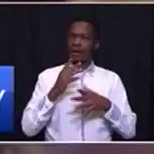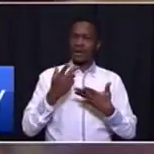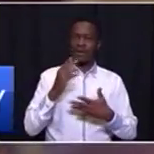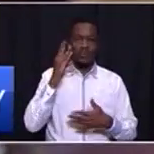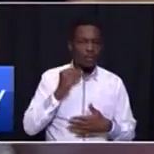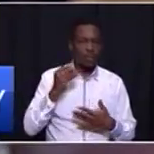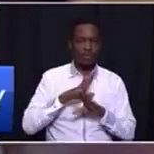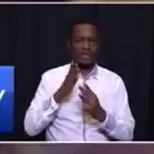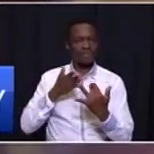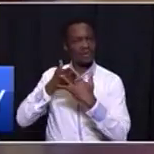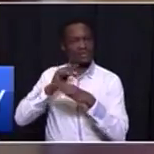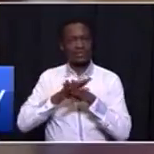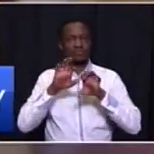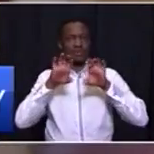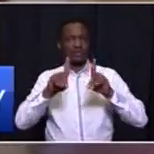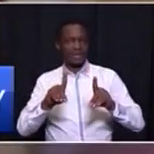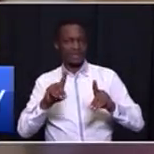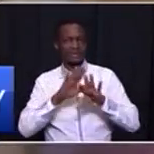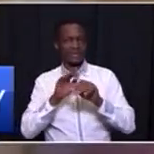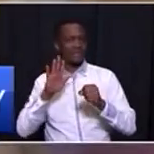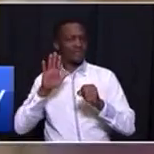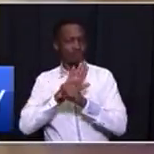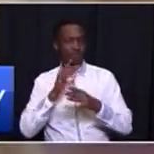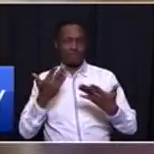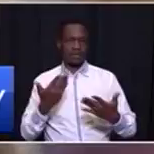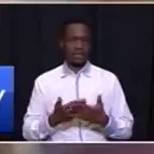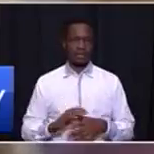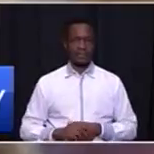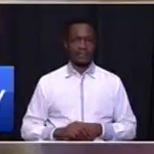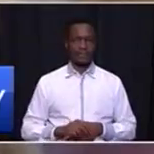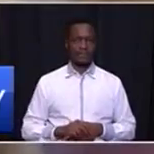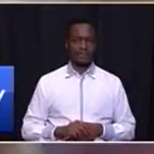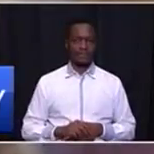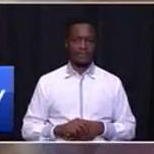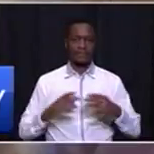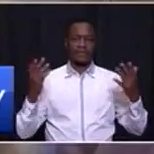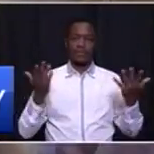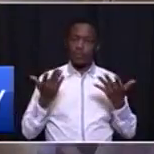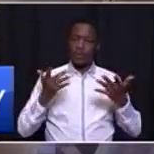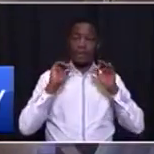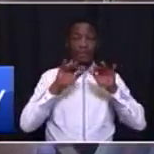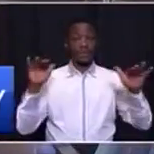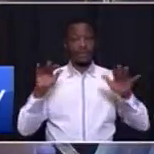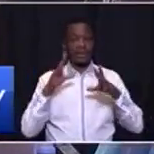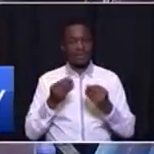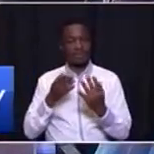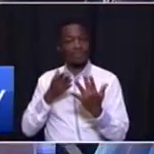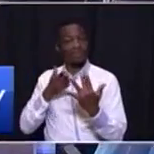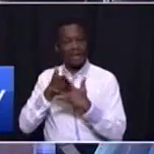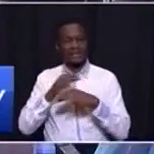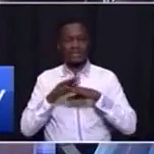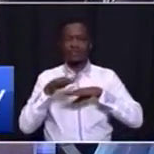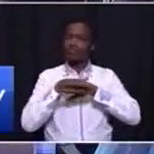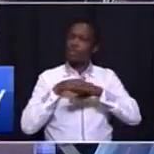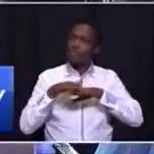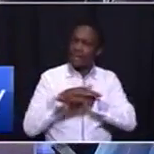education that unleashes their full potential, where all residents have access to basic services